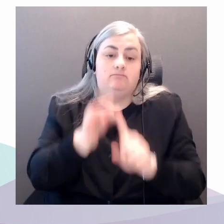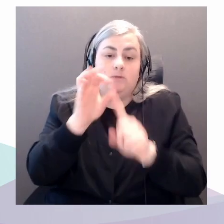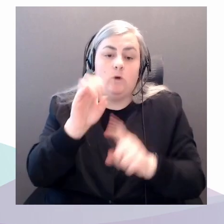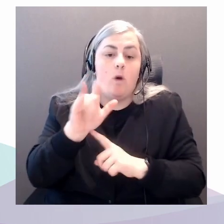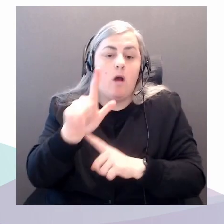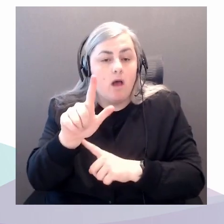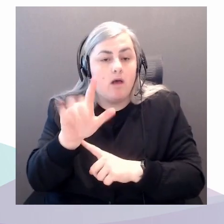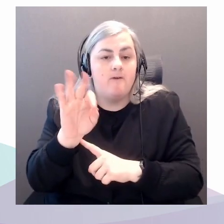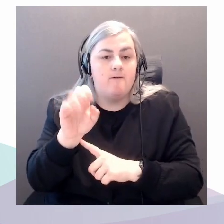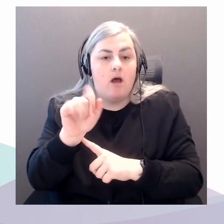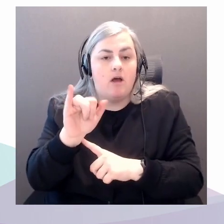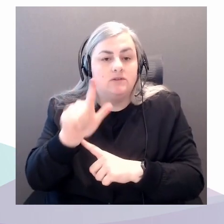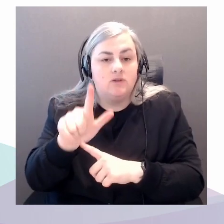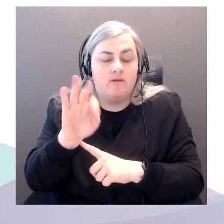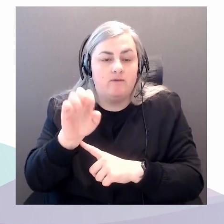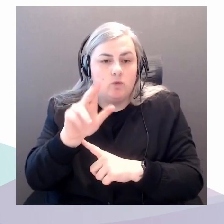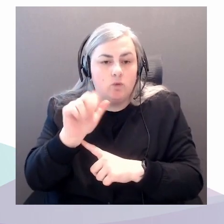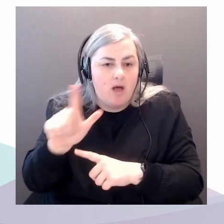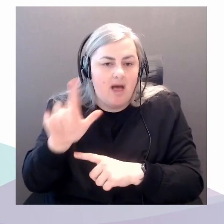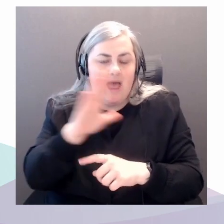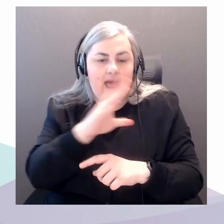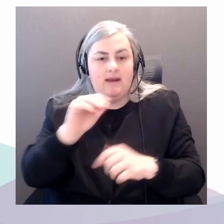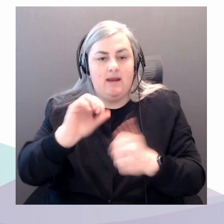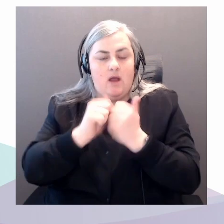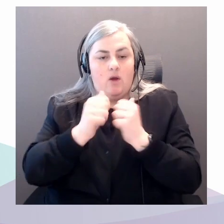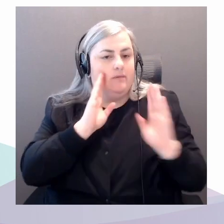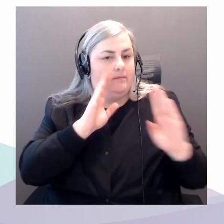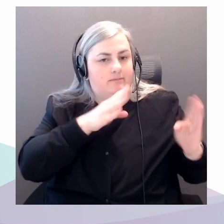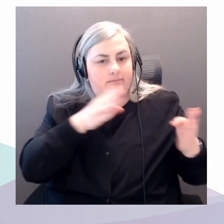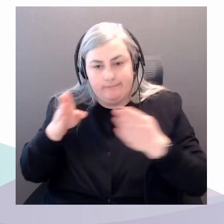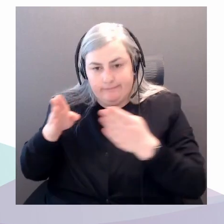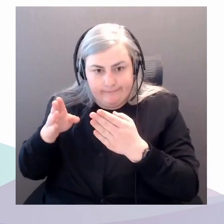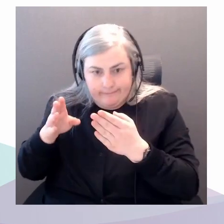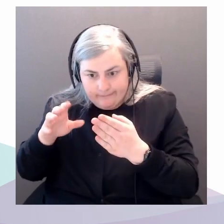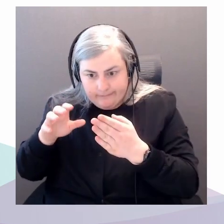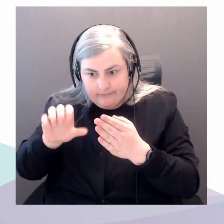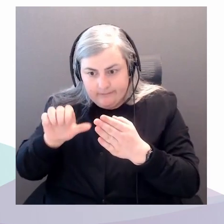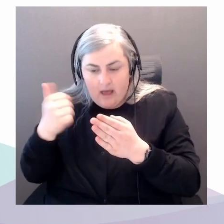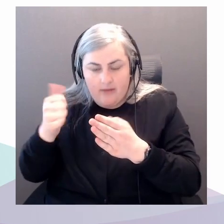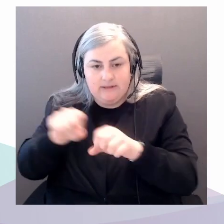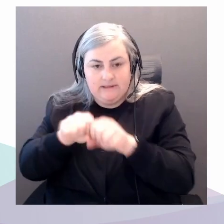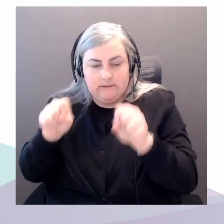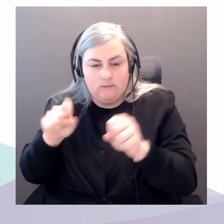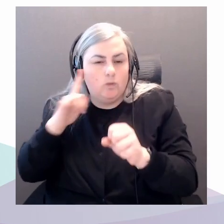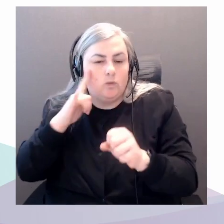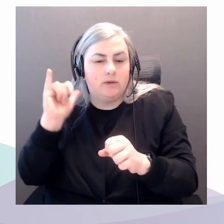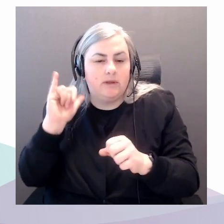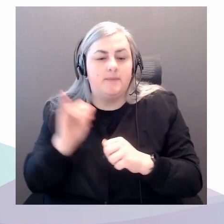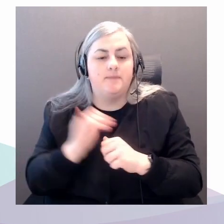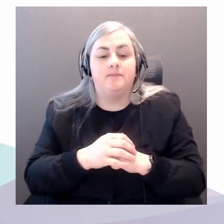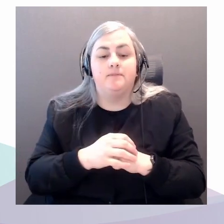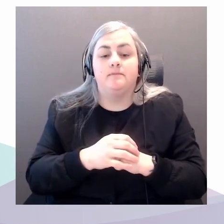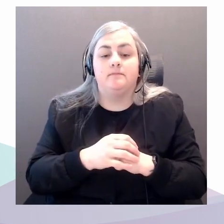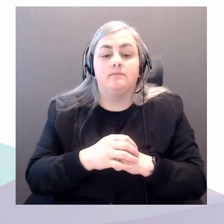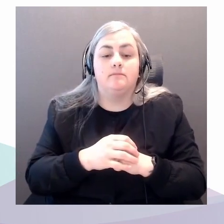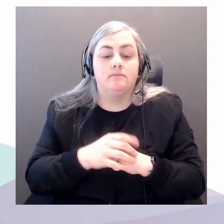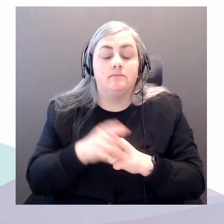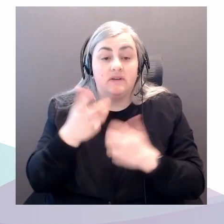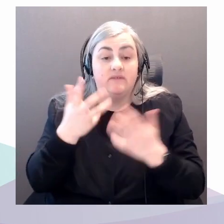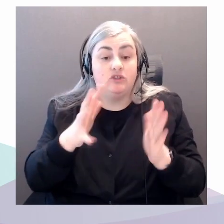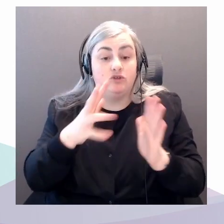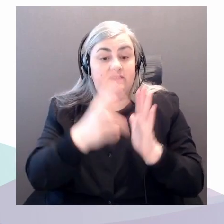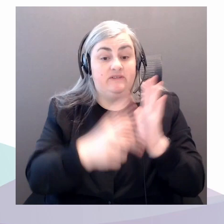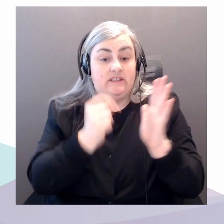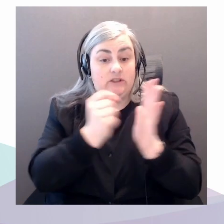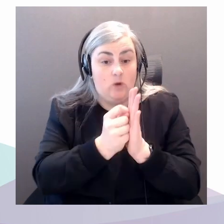Following a video presentation by Dr. Zeeman and Dr. Wilson, we will be joined by Dr. Zeeman E. Howe,